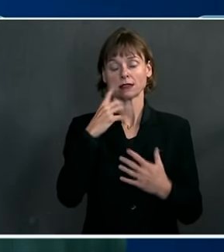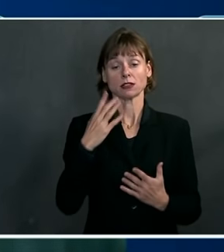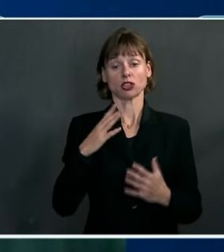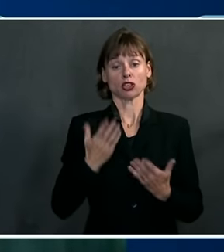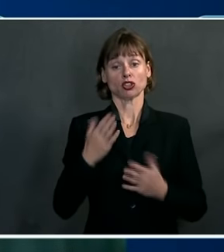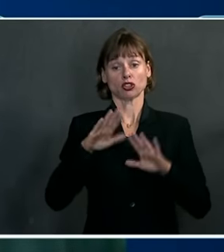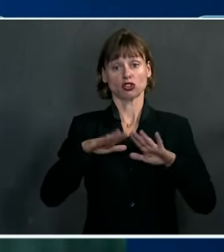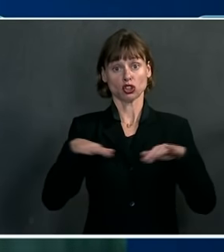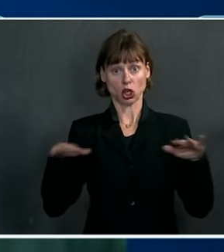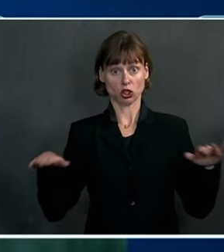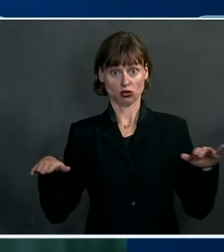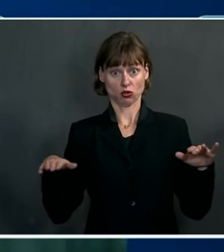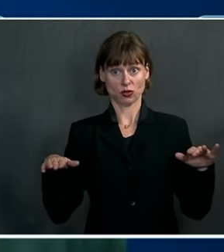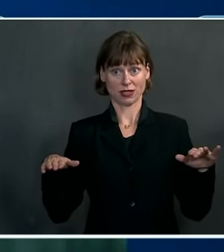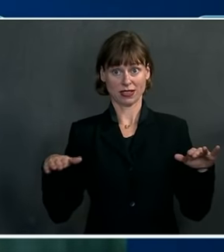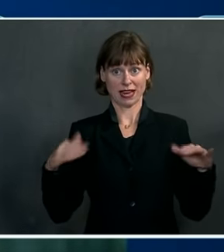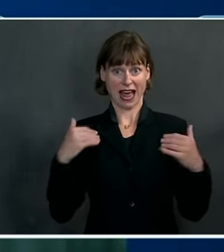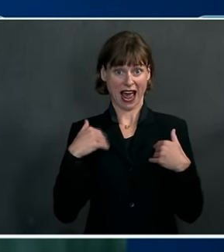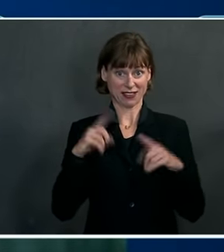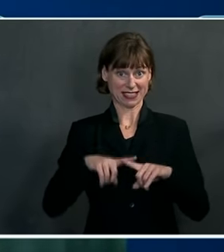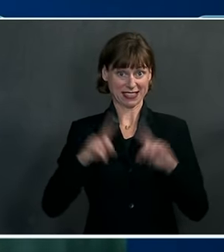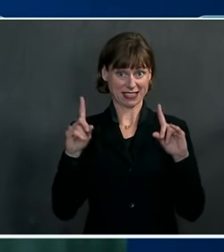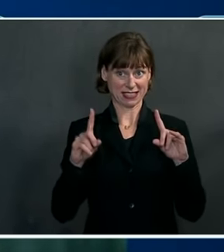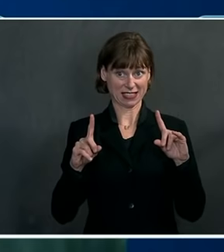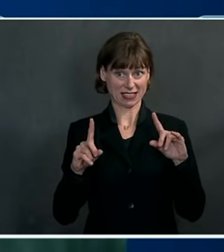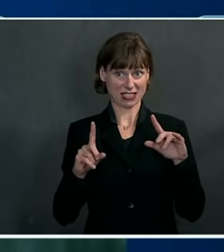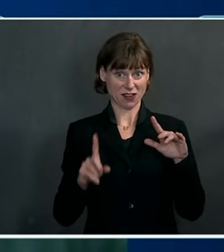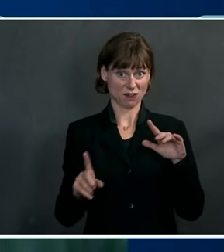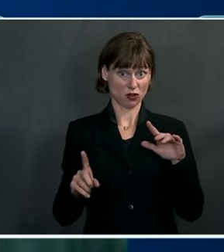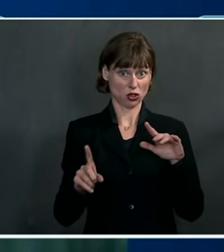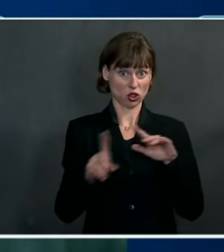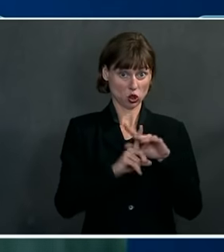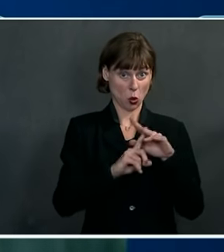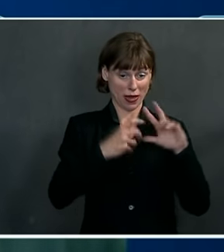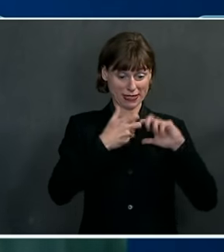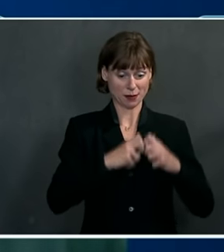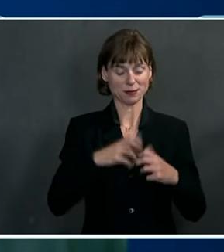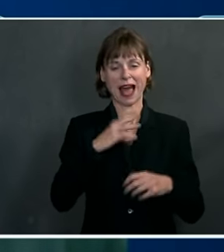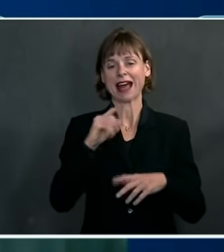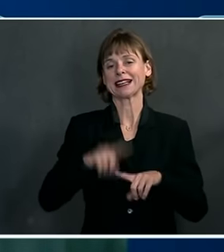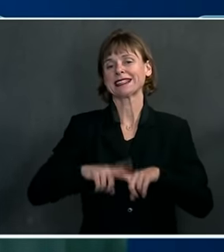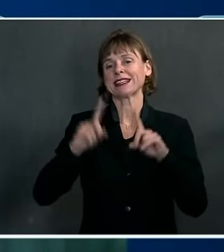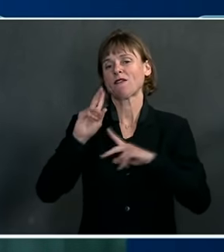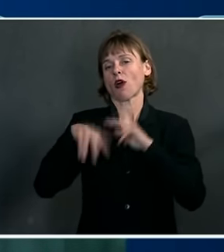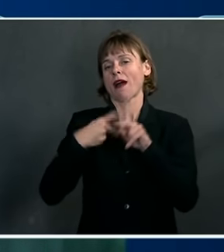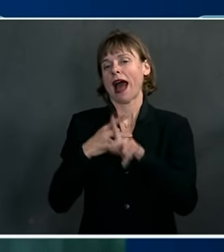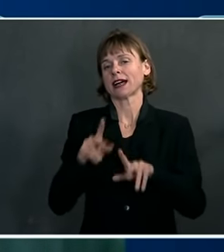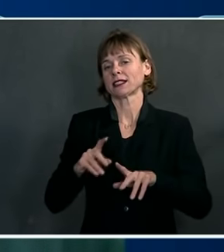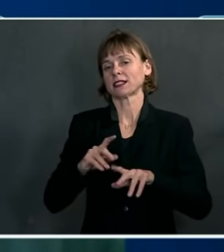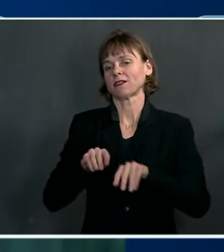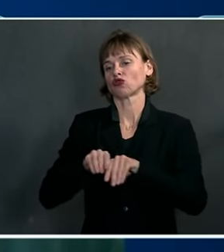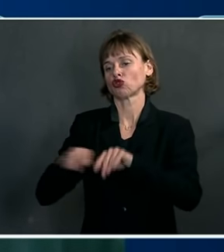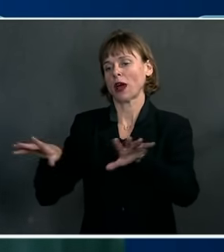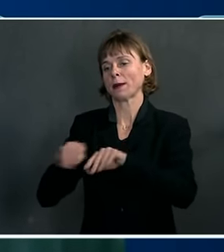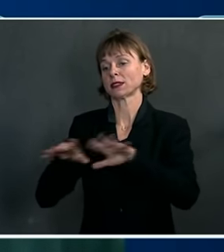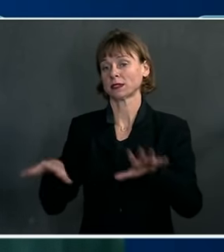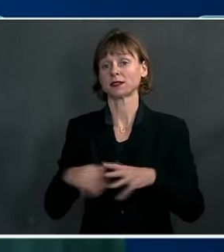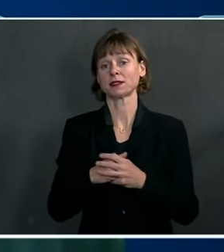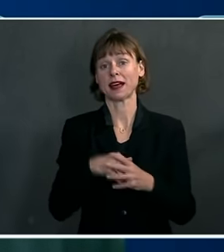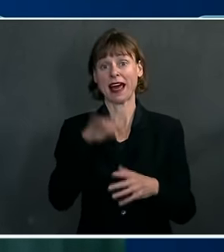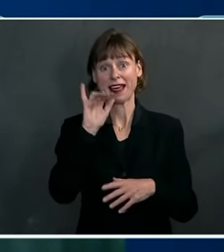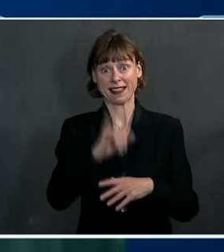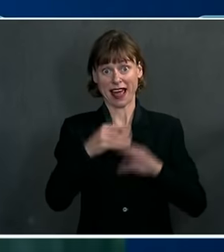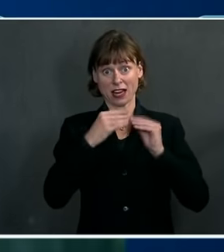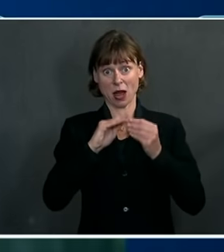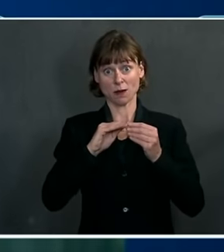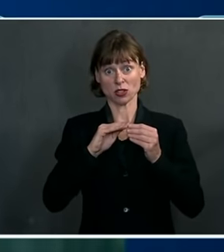not only have decreased rates of symptoms, but have decreased rates of transmissibility. Those estimates for herd immunity are very much based